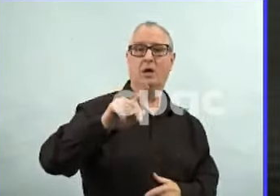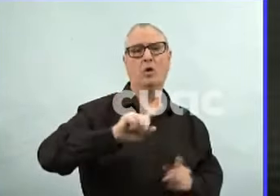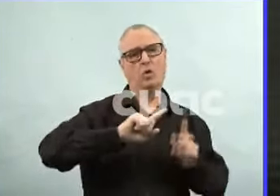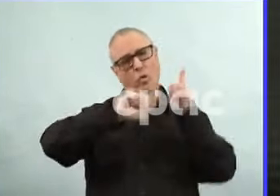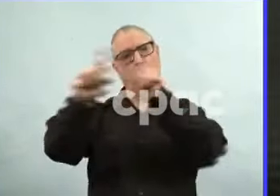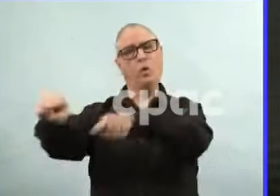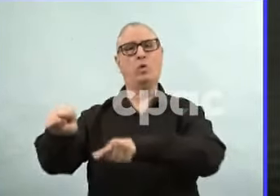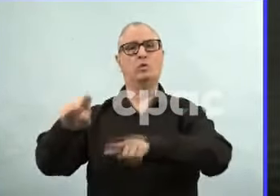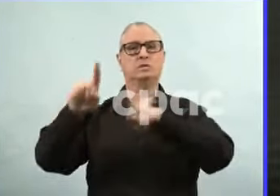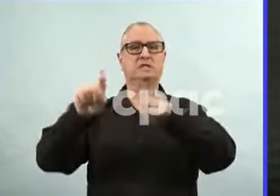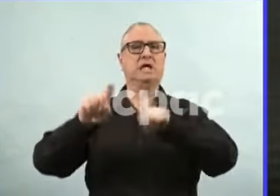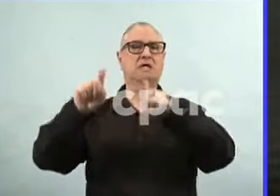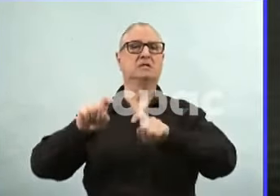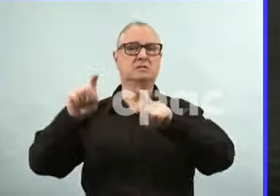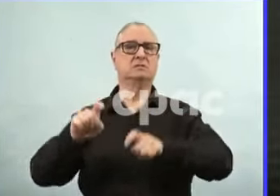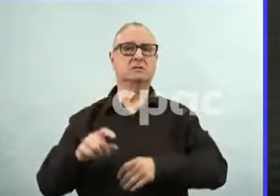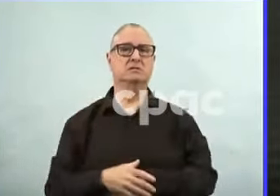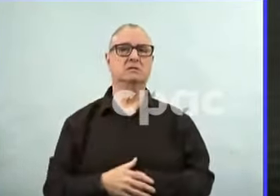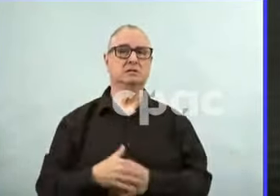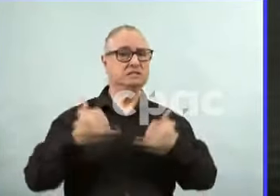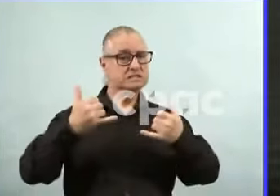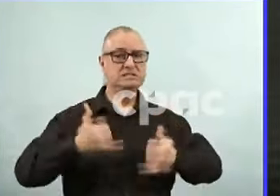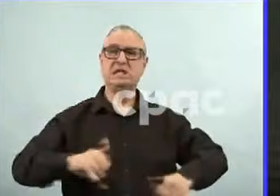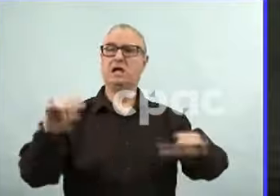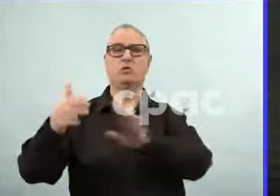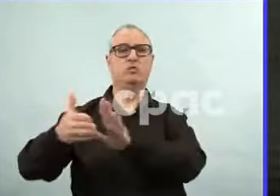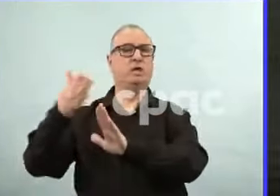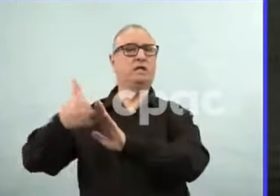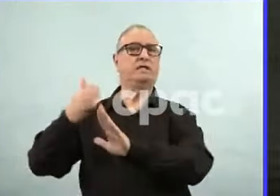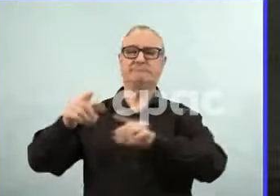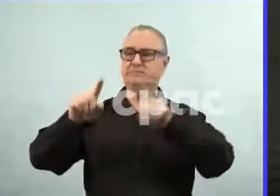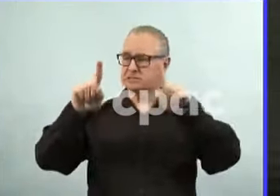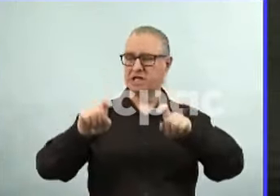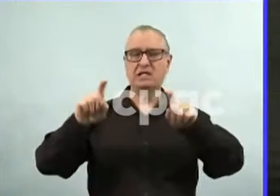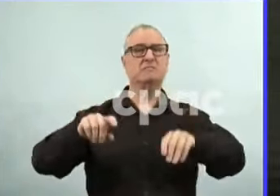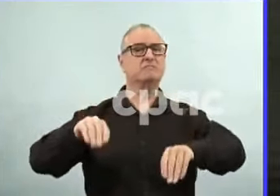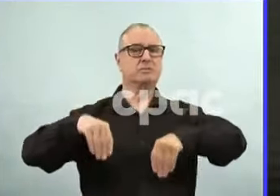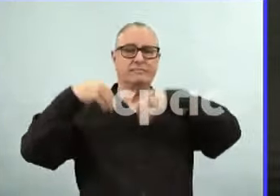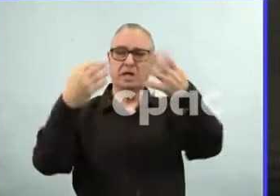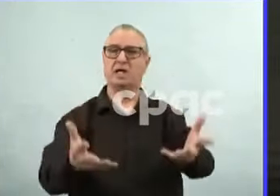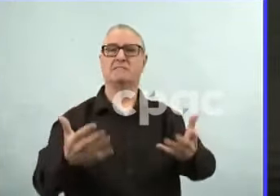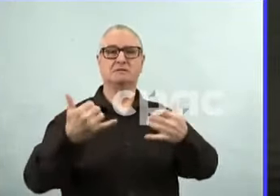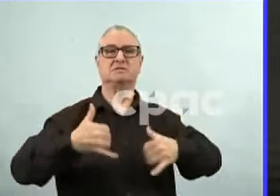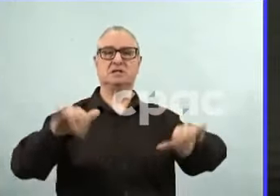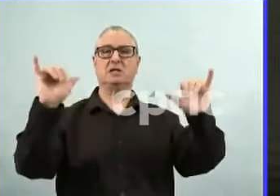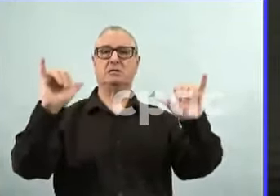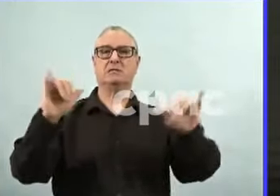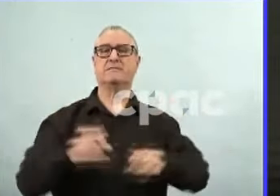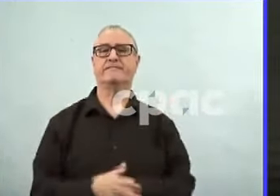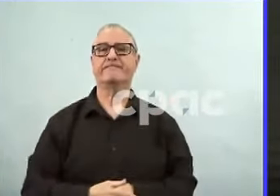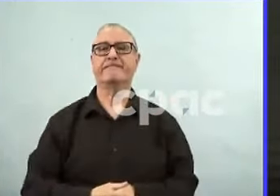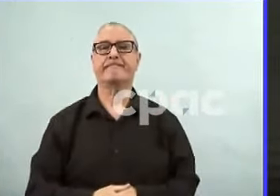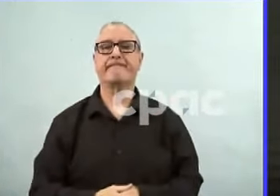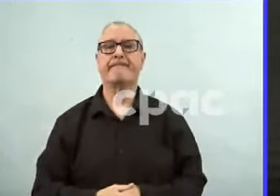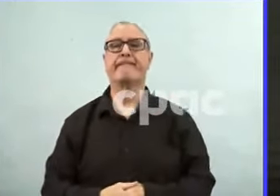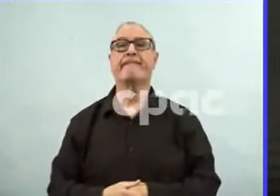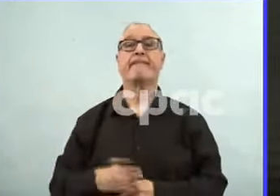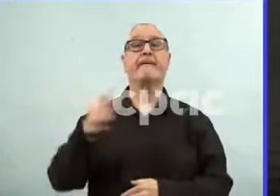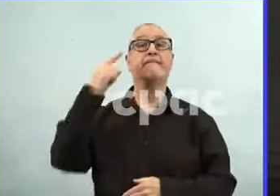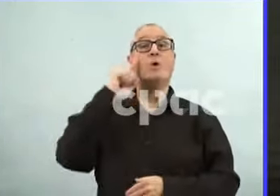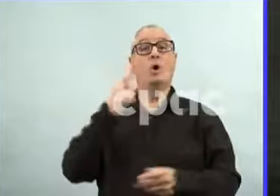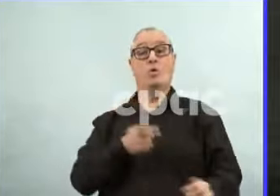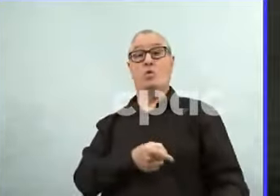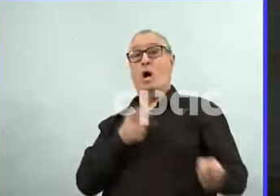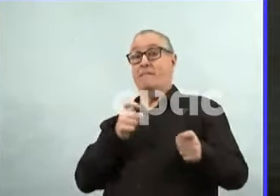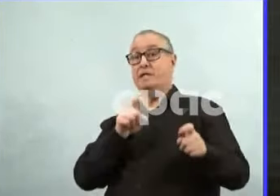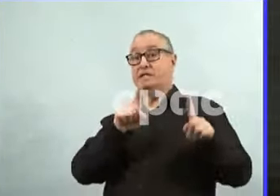testing strategy will continue to be refined as well. And in relation to rapid antigen tests, I mean, there are